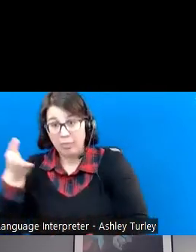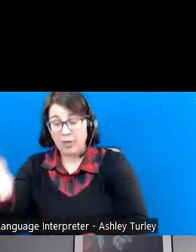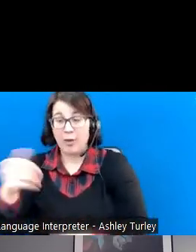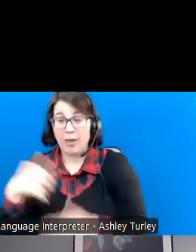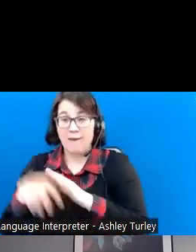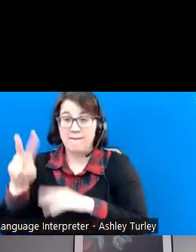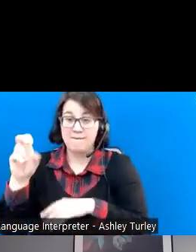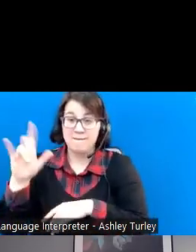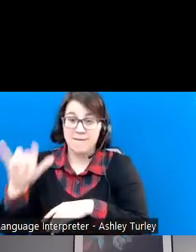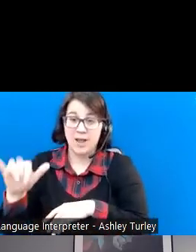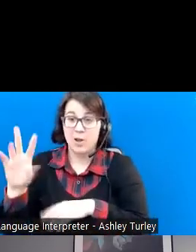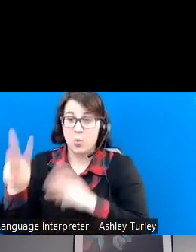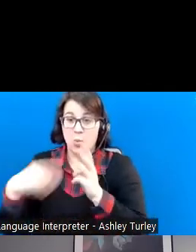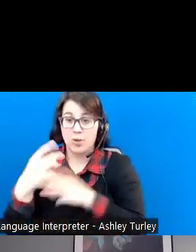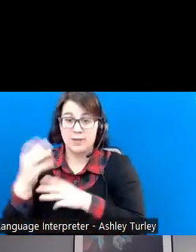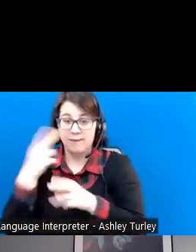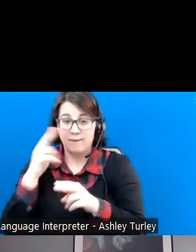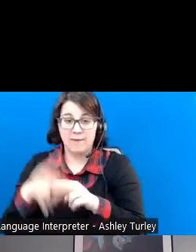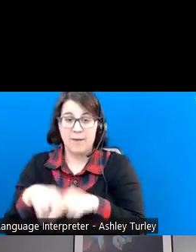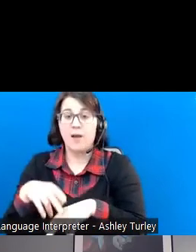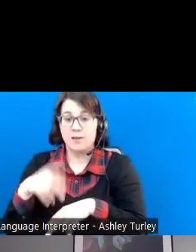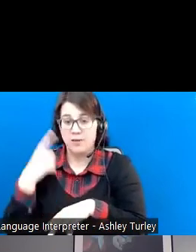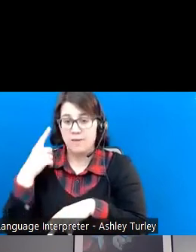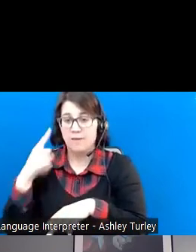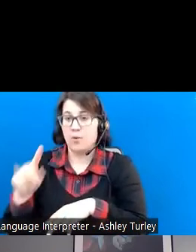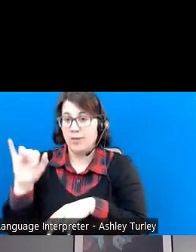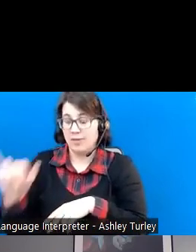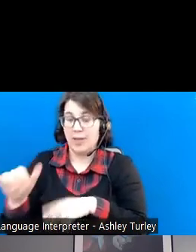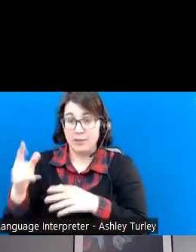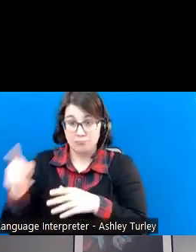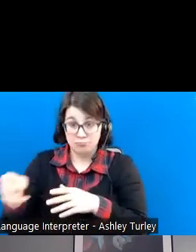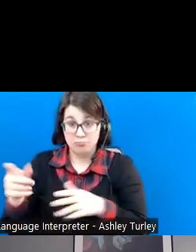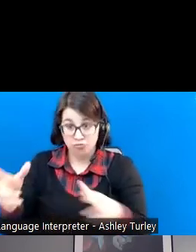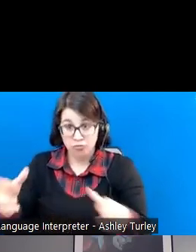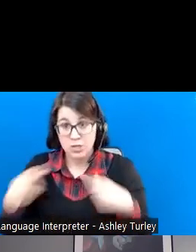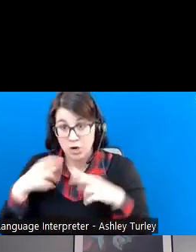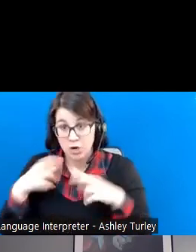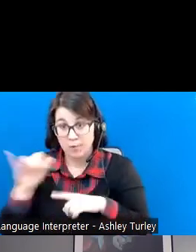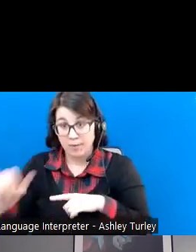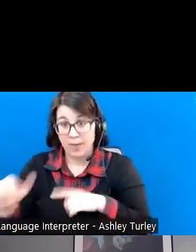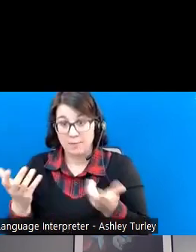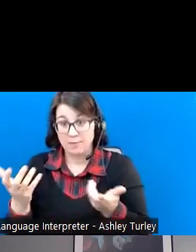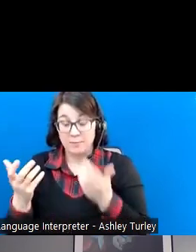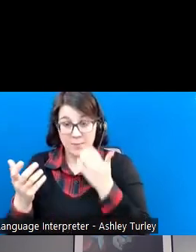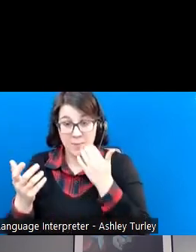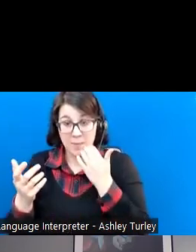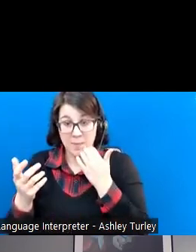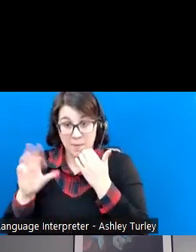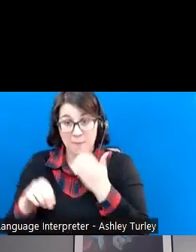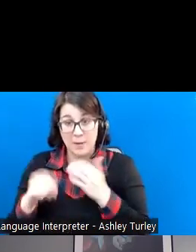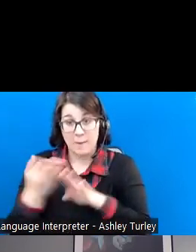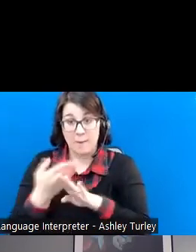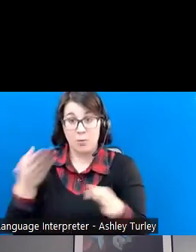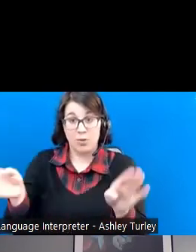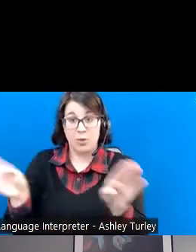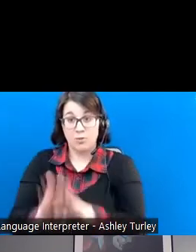later. I mean, he ended up retiring from that organization before they closed their doors.